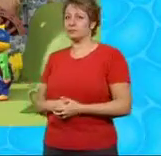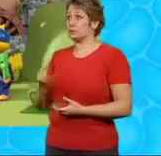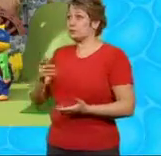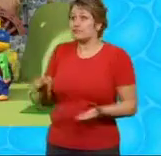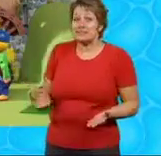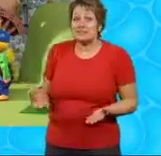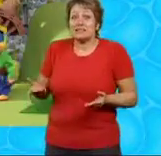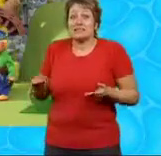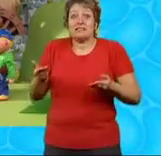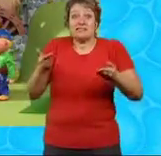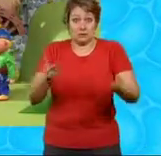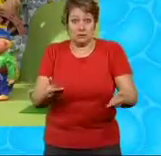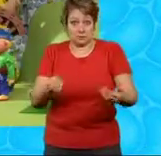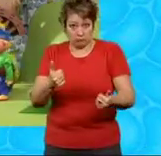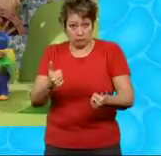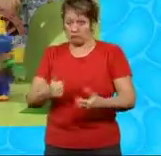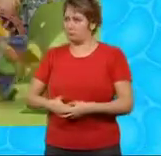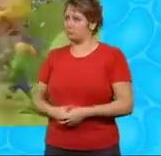for us to use No prob, Bob